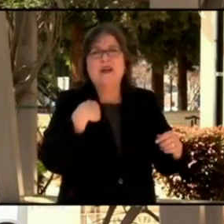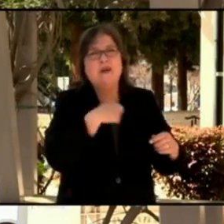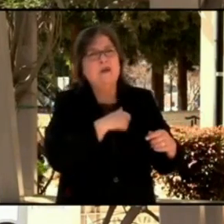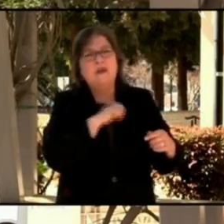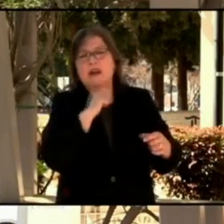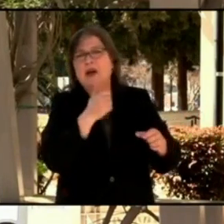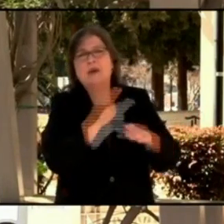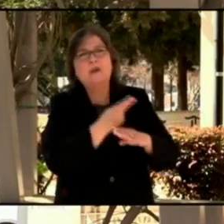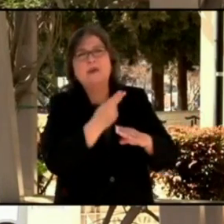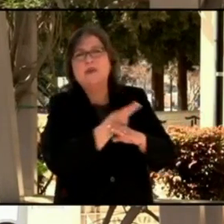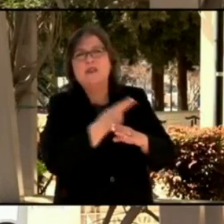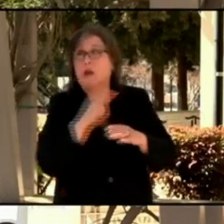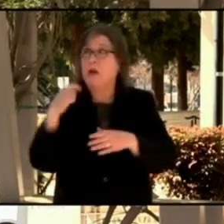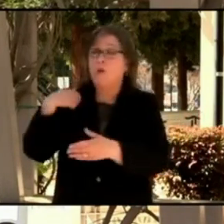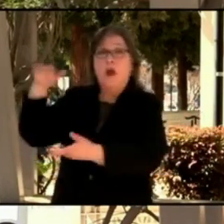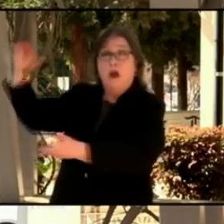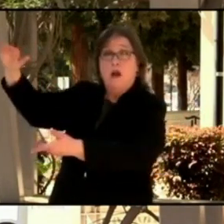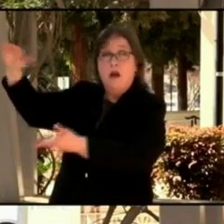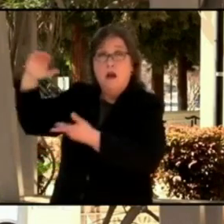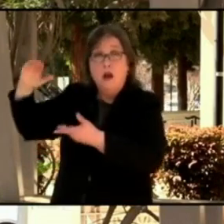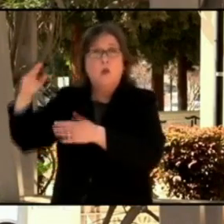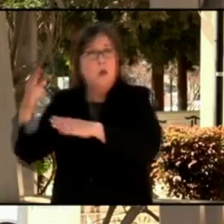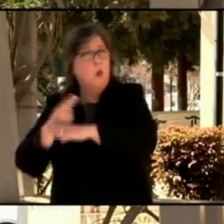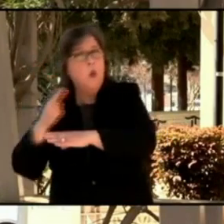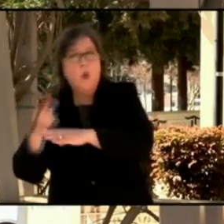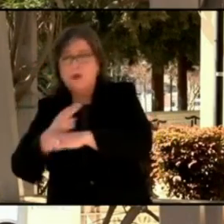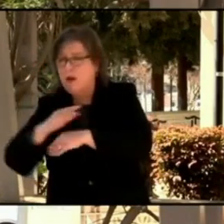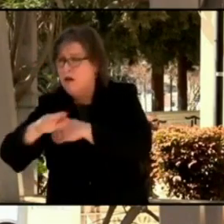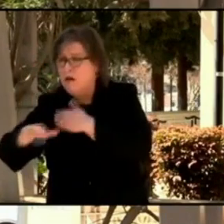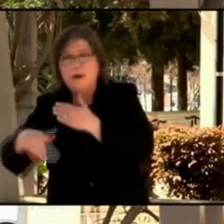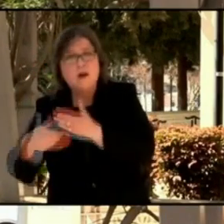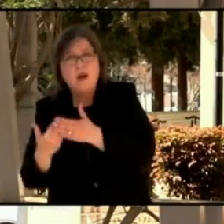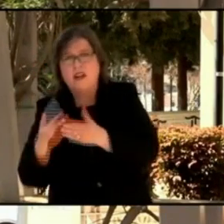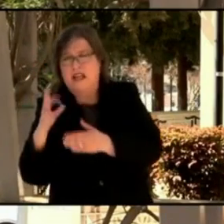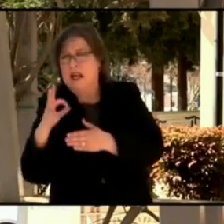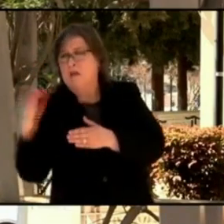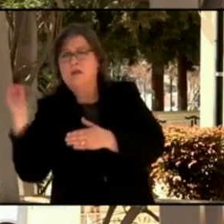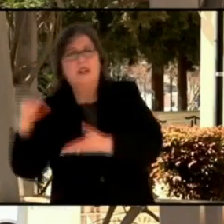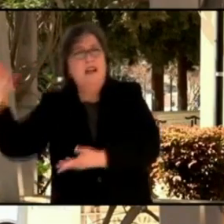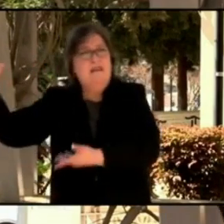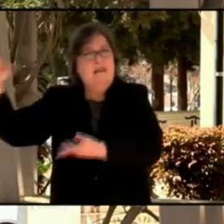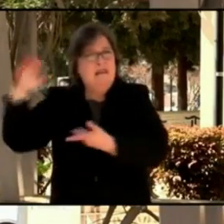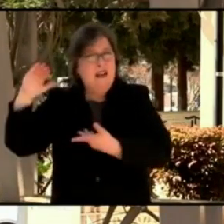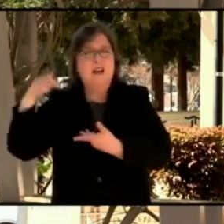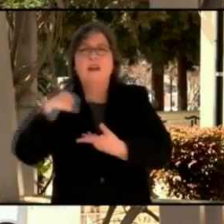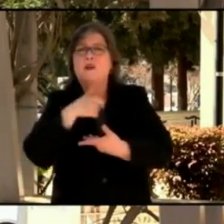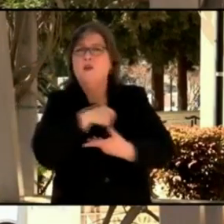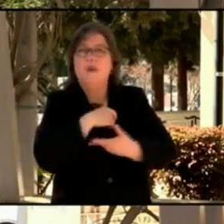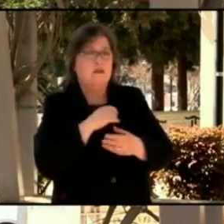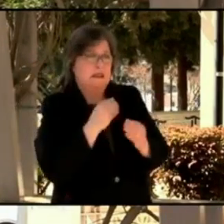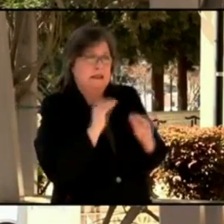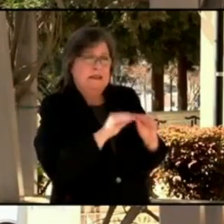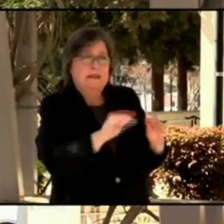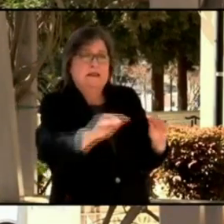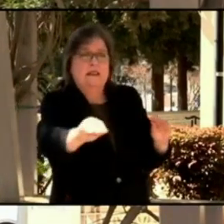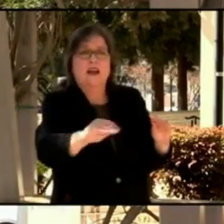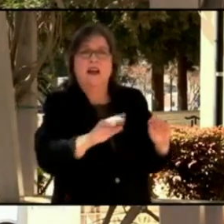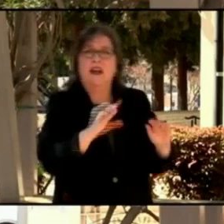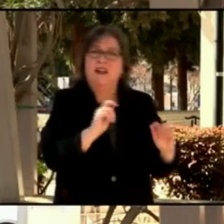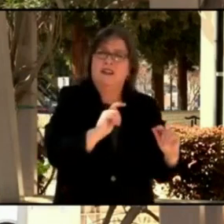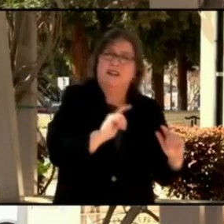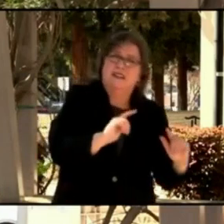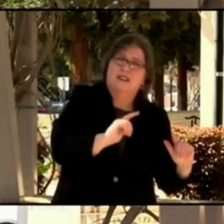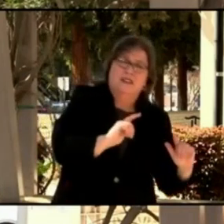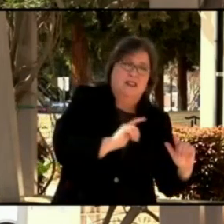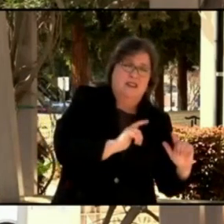not an issue here. It's an issue of what we receive. And we have a big population here. And we are also focusing on our equity and our underserved